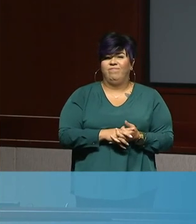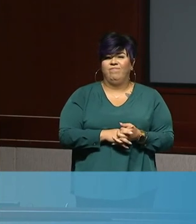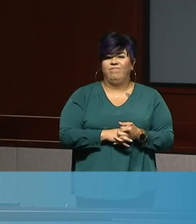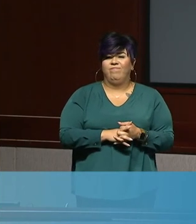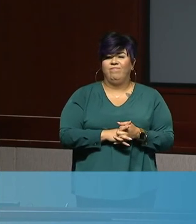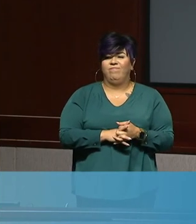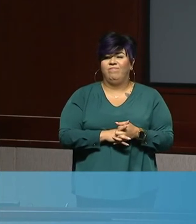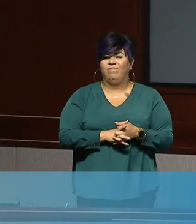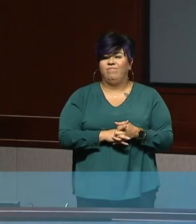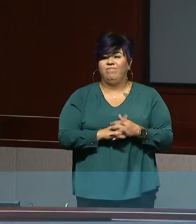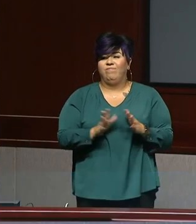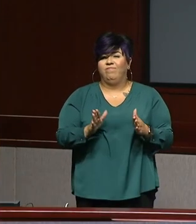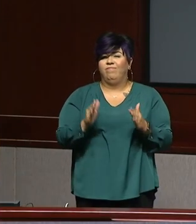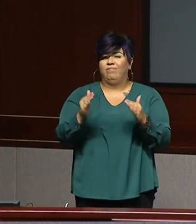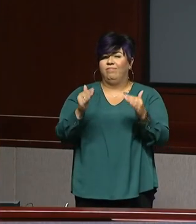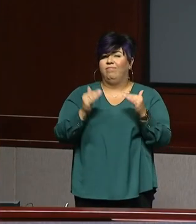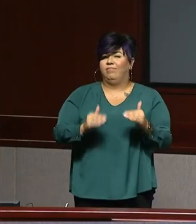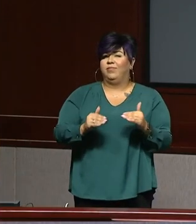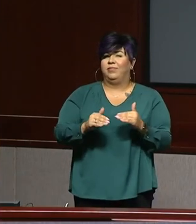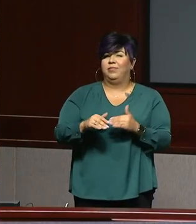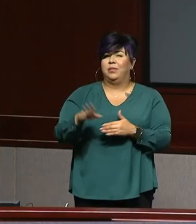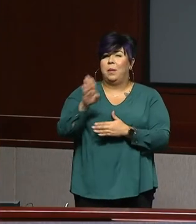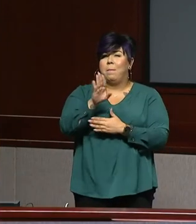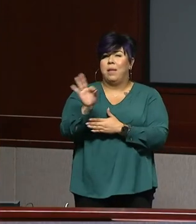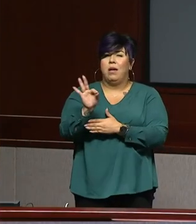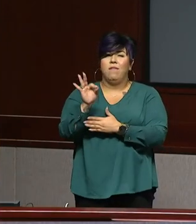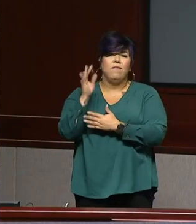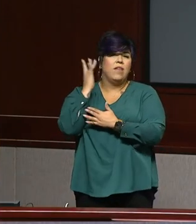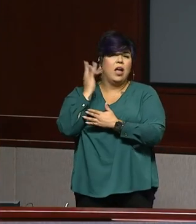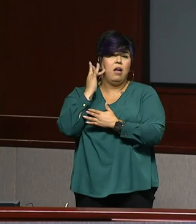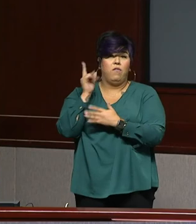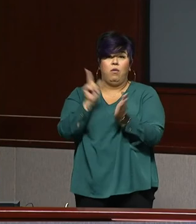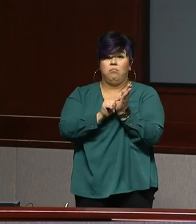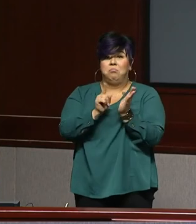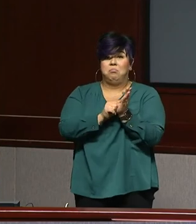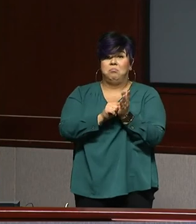Okay. Uh, we're going to go to the Californians. Sam, do you have any more follow-up?